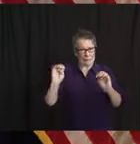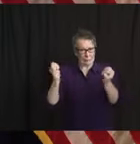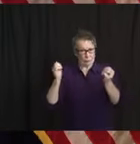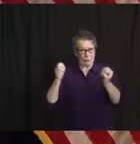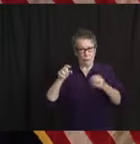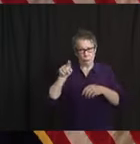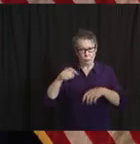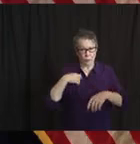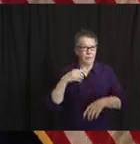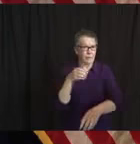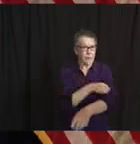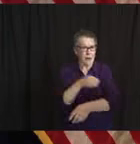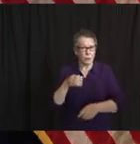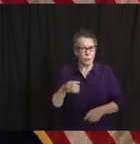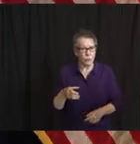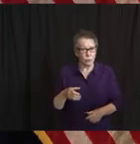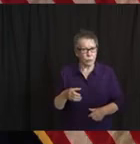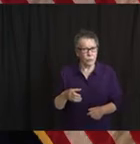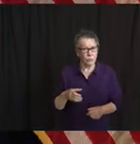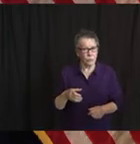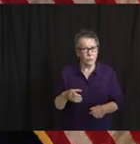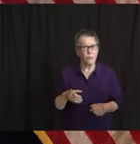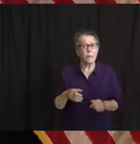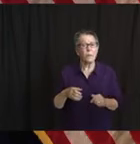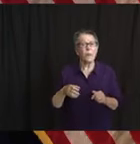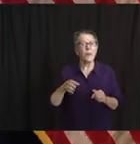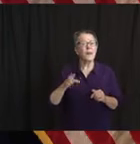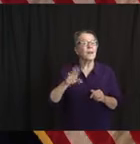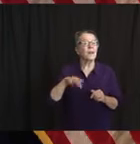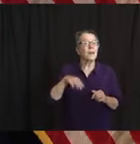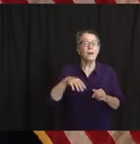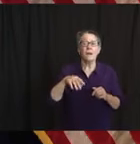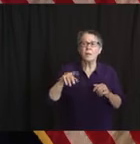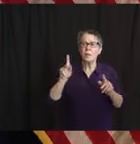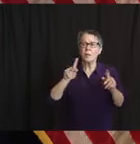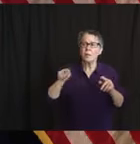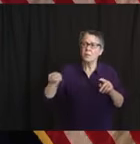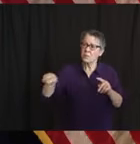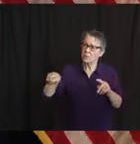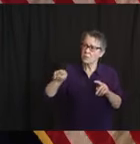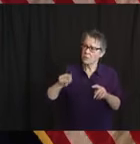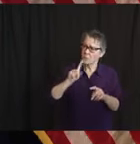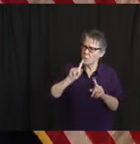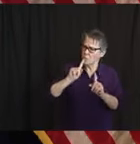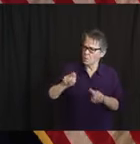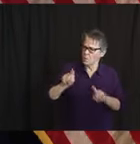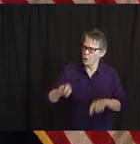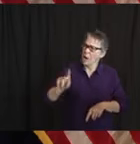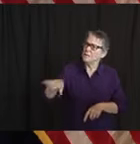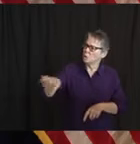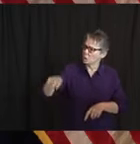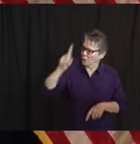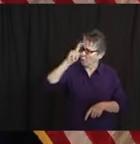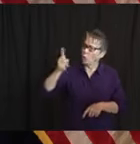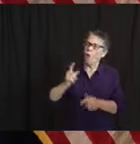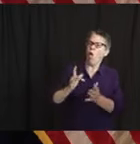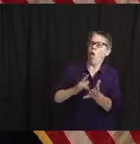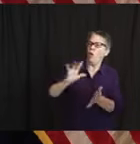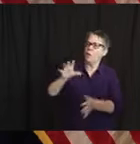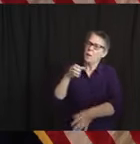Should you be working with lawmakers more to get their approval for your actions in opening, or if necessary, closing the state again?